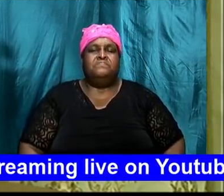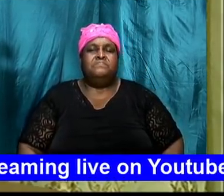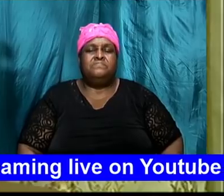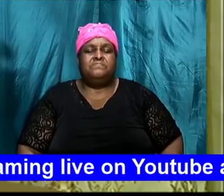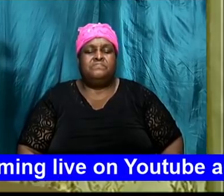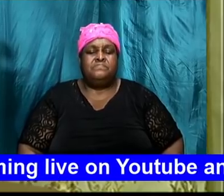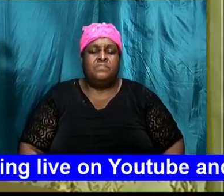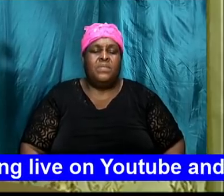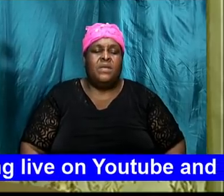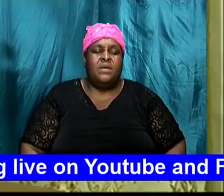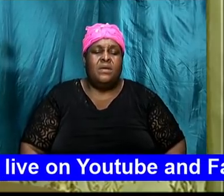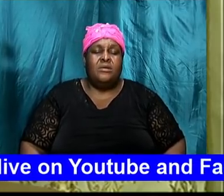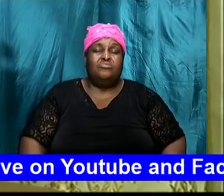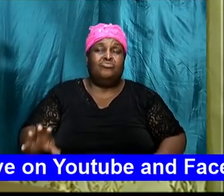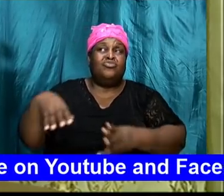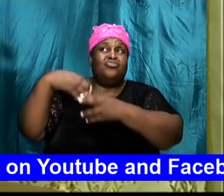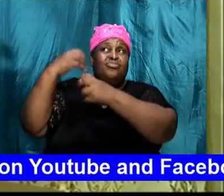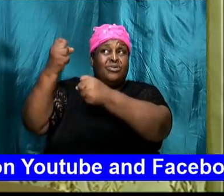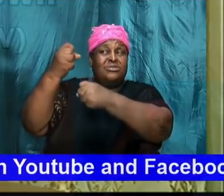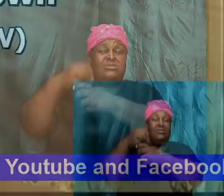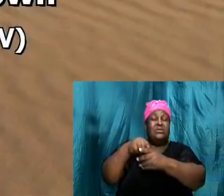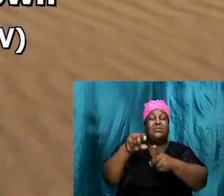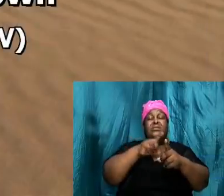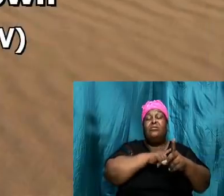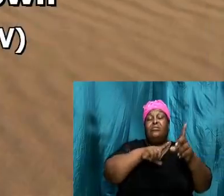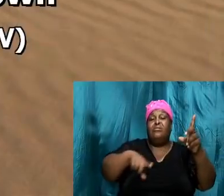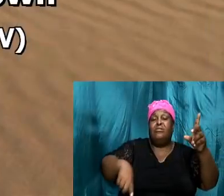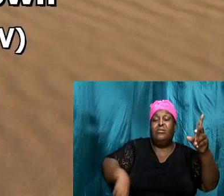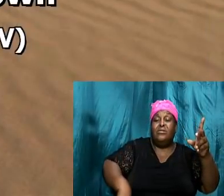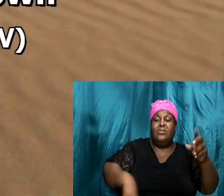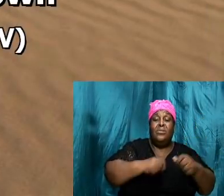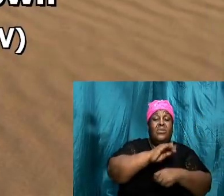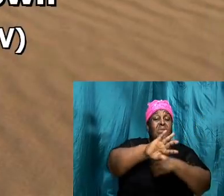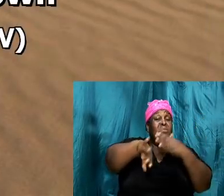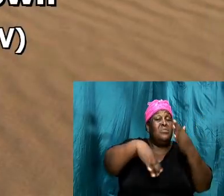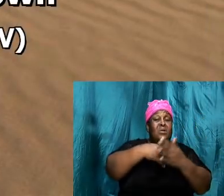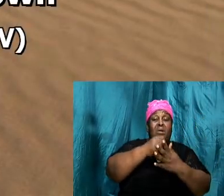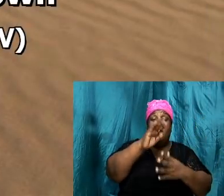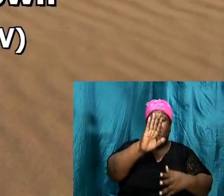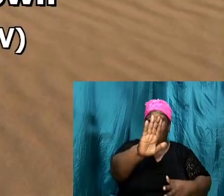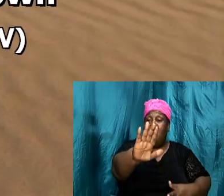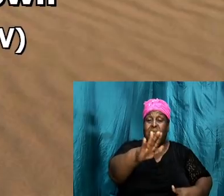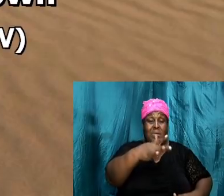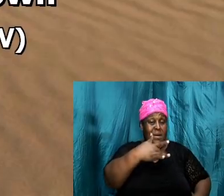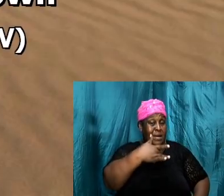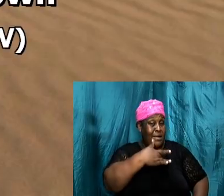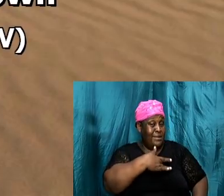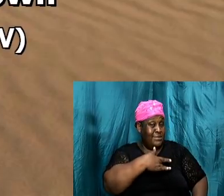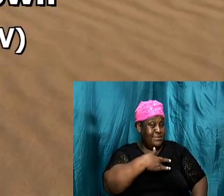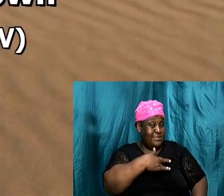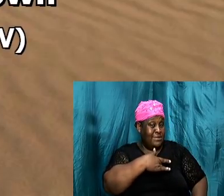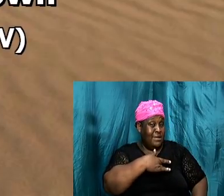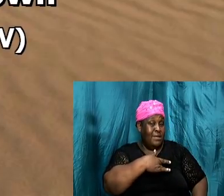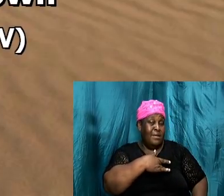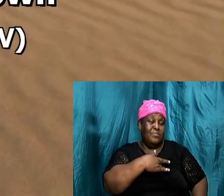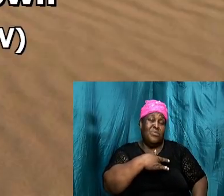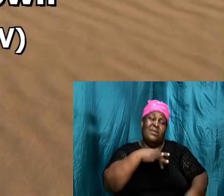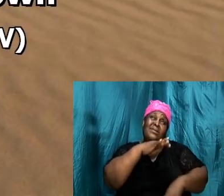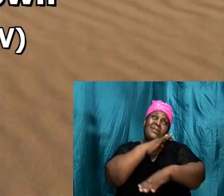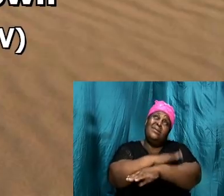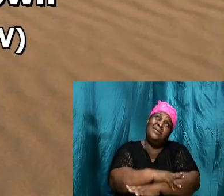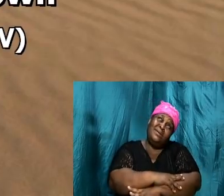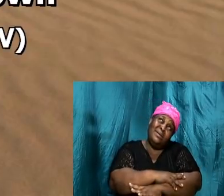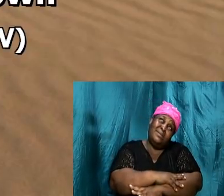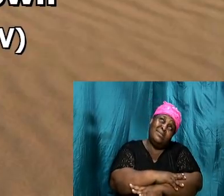it says trust in the Lord with all thine heart and lean